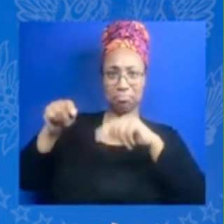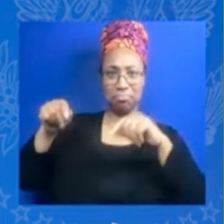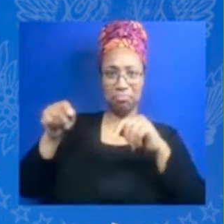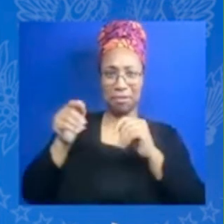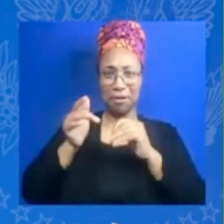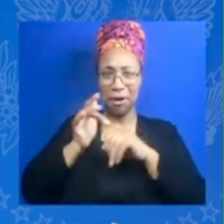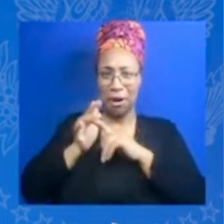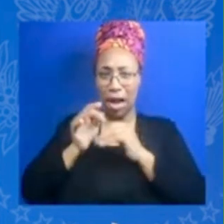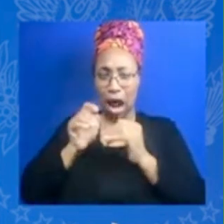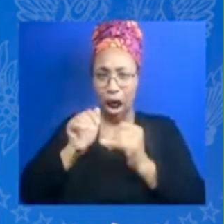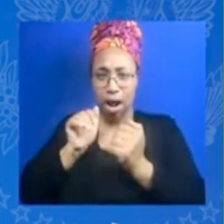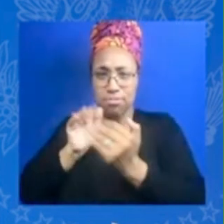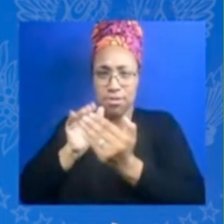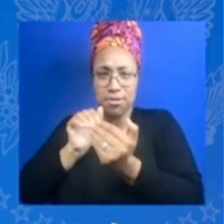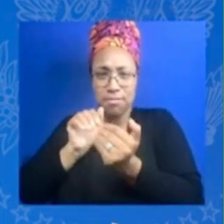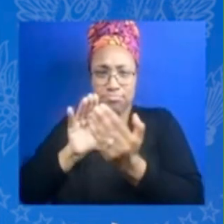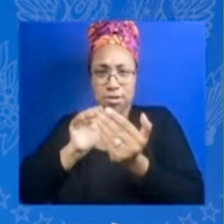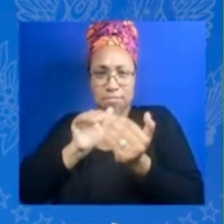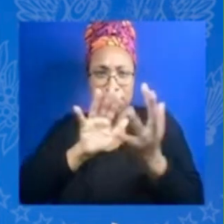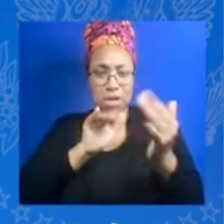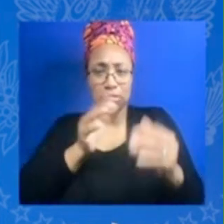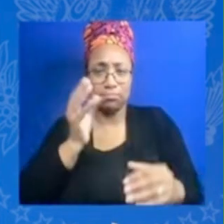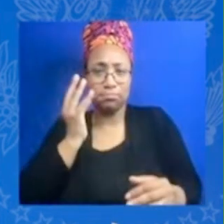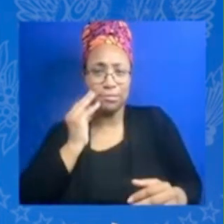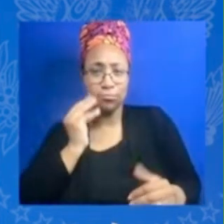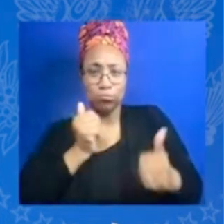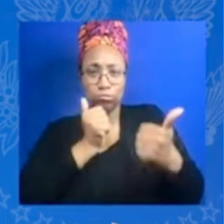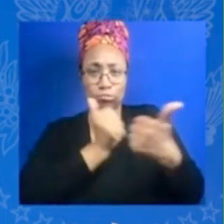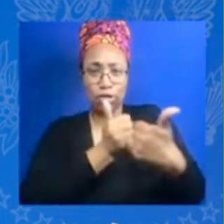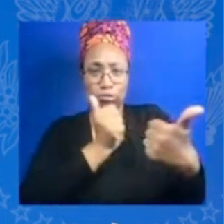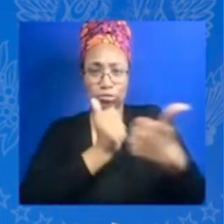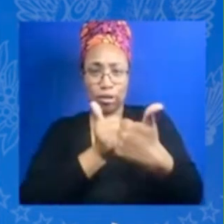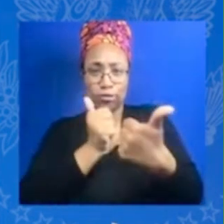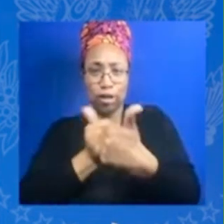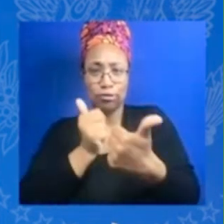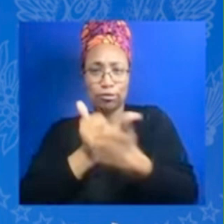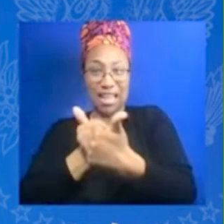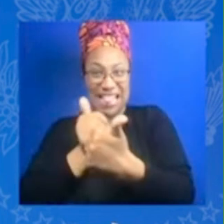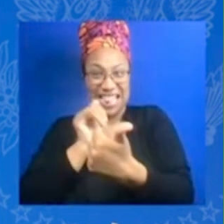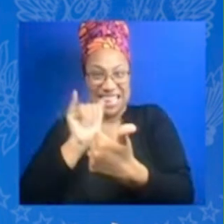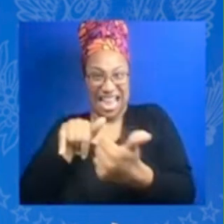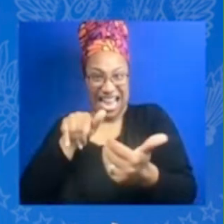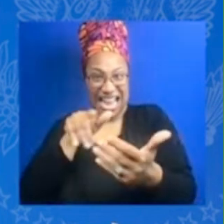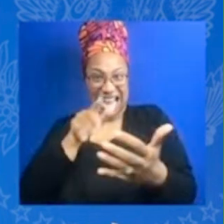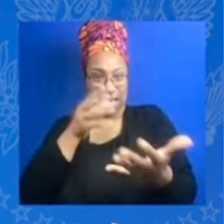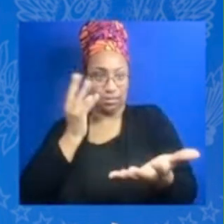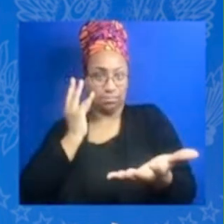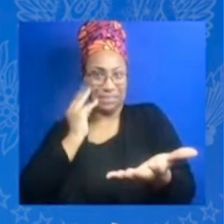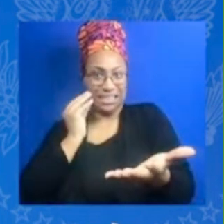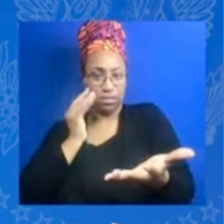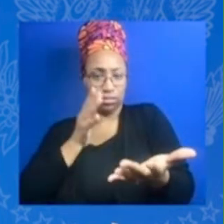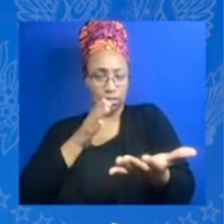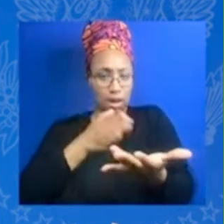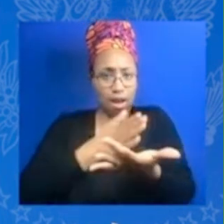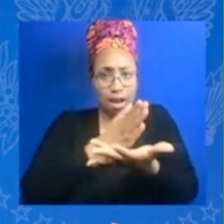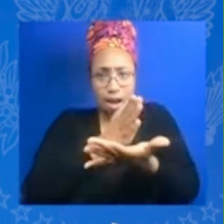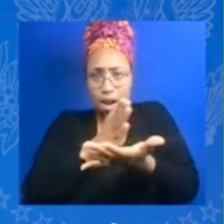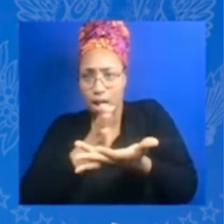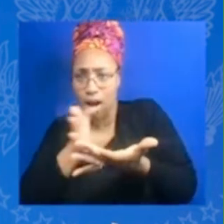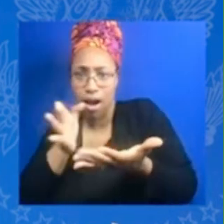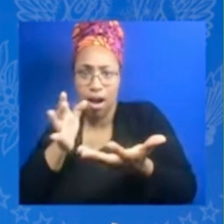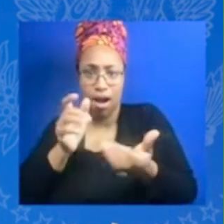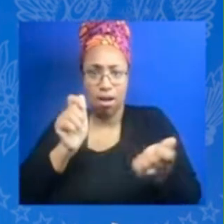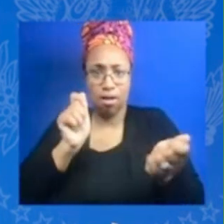challenge and what you did because I think to get to know how you got through it how that changed the way you operated